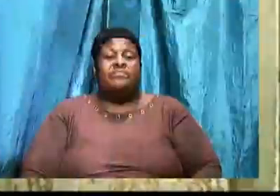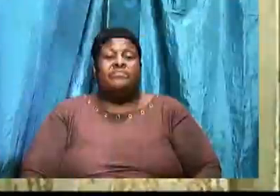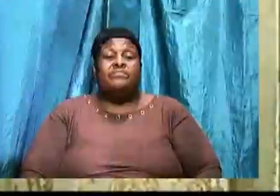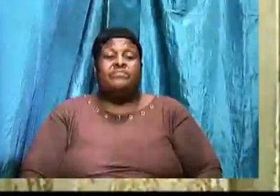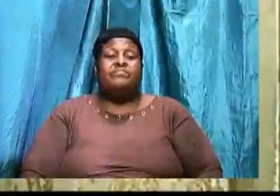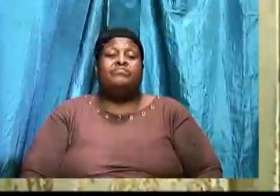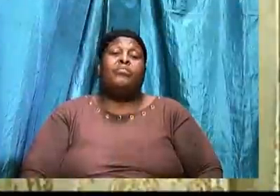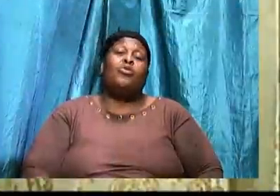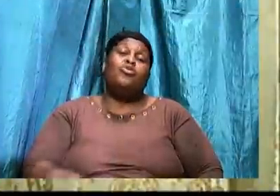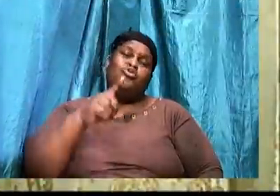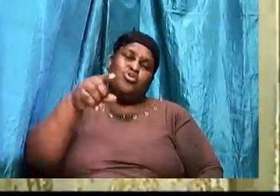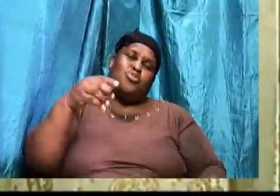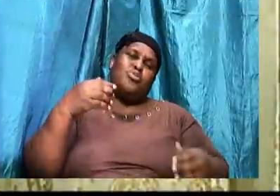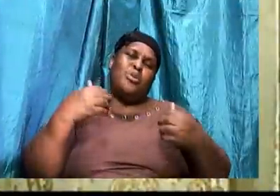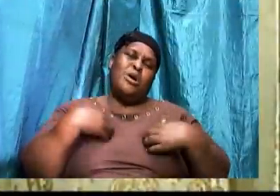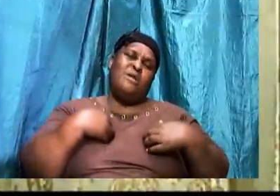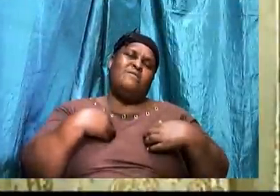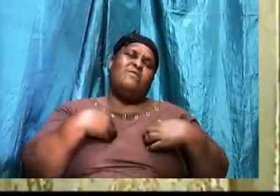You have robbed me.